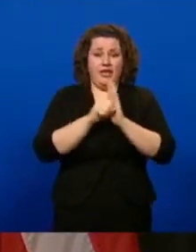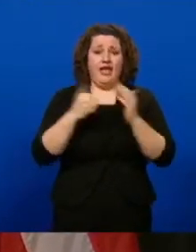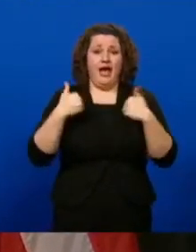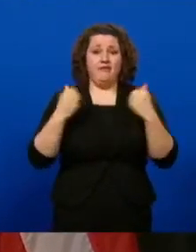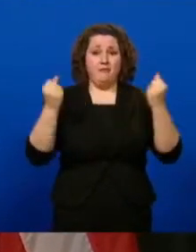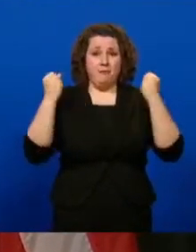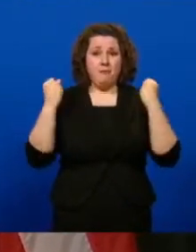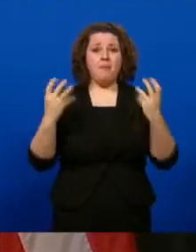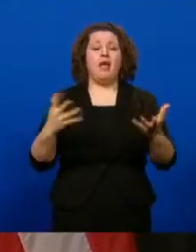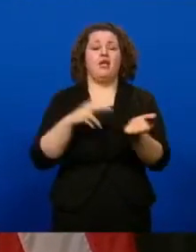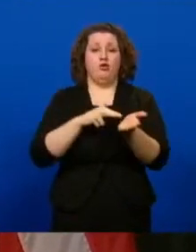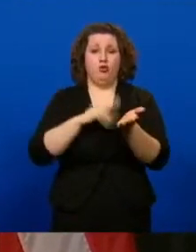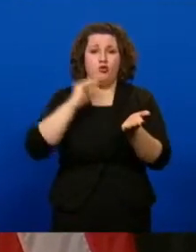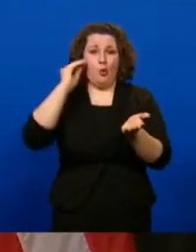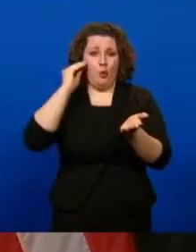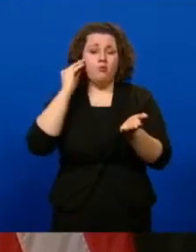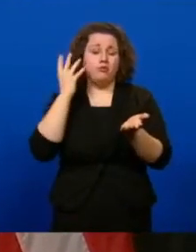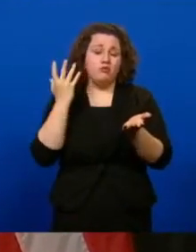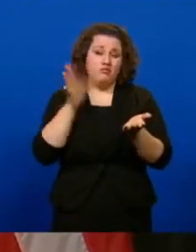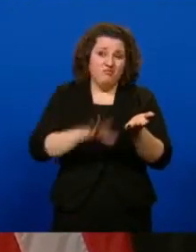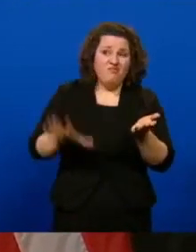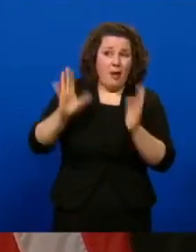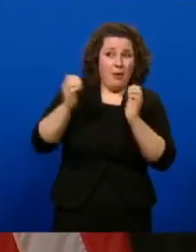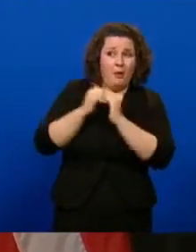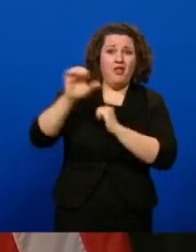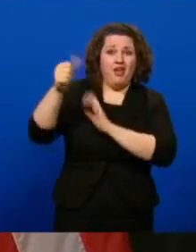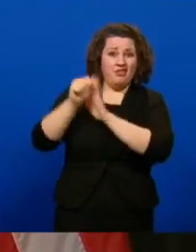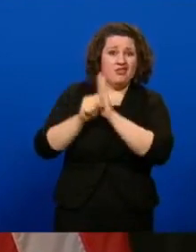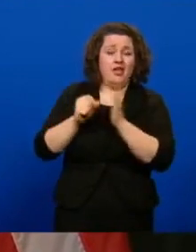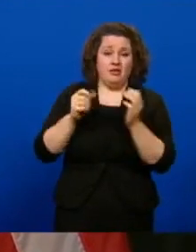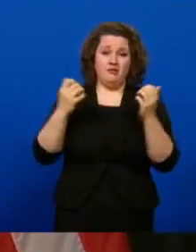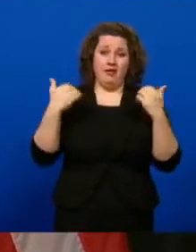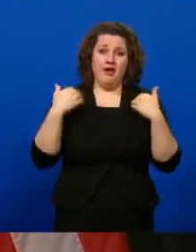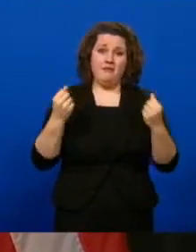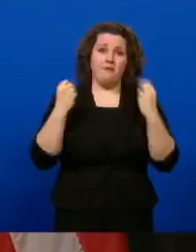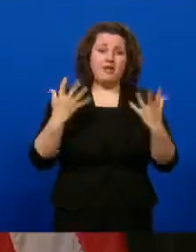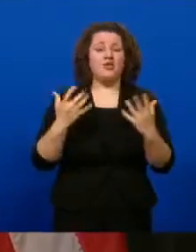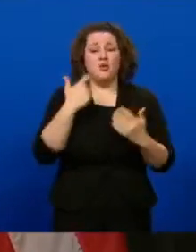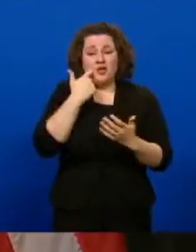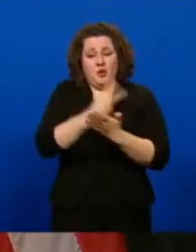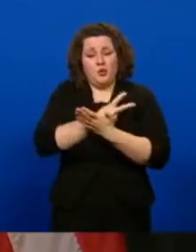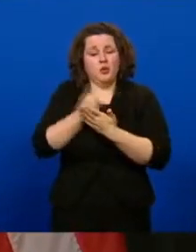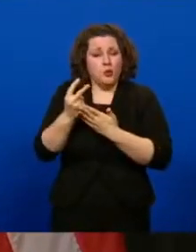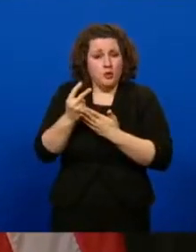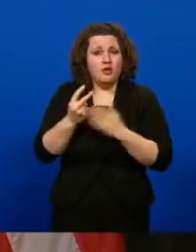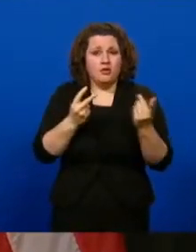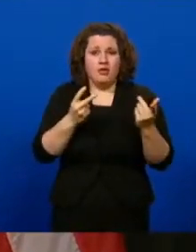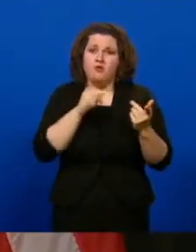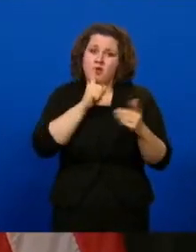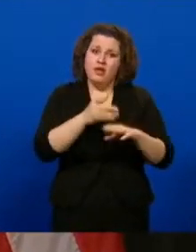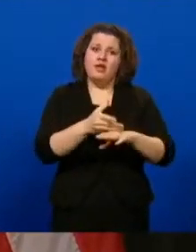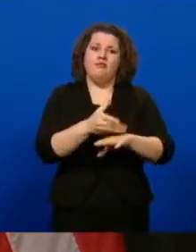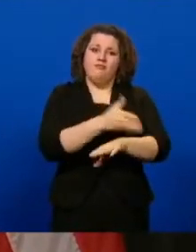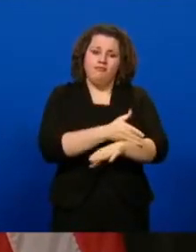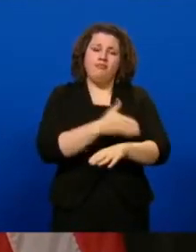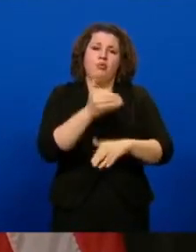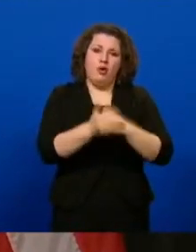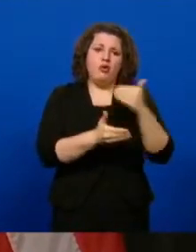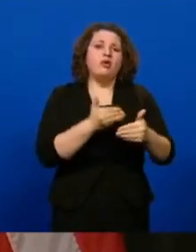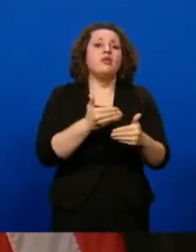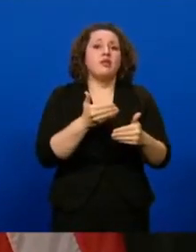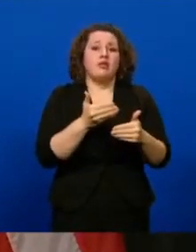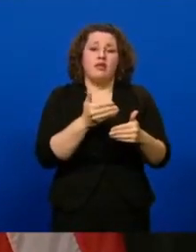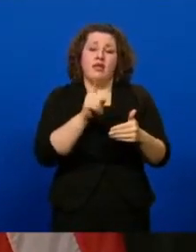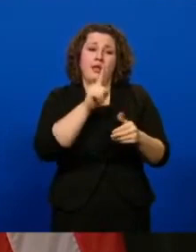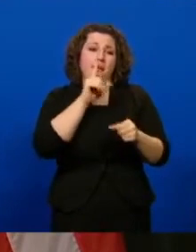homes in the country. And so, but in the last two weeks, they've made significant progress, and they've assured us that they will be